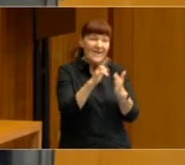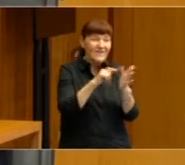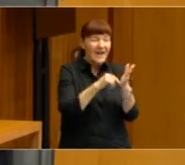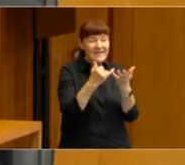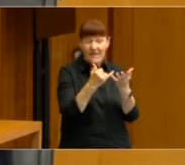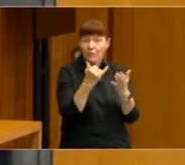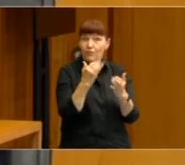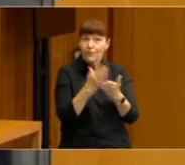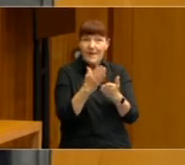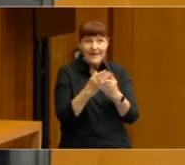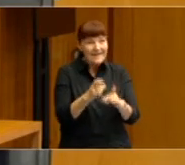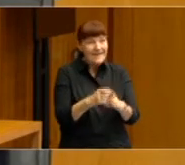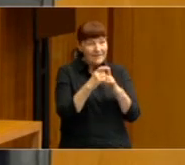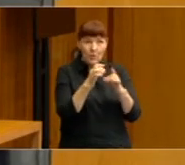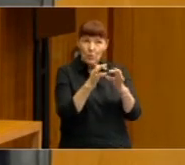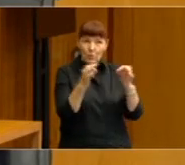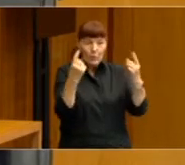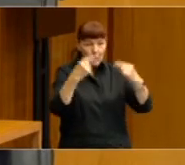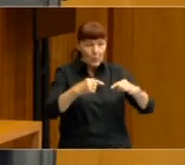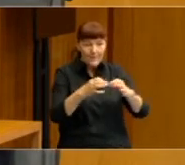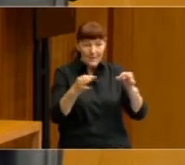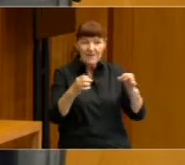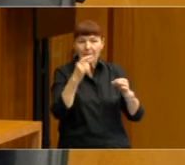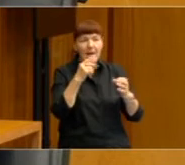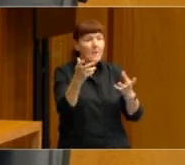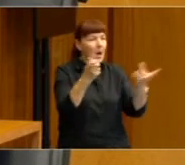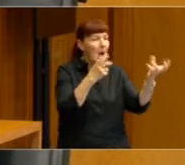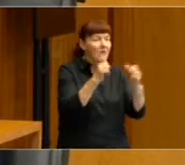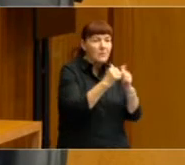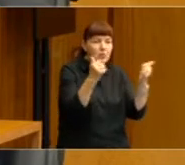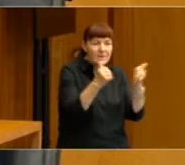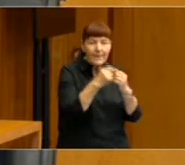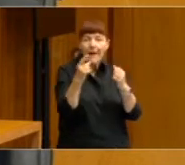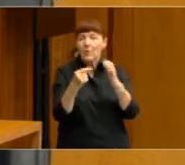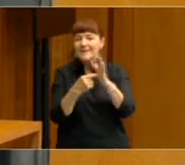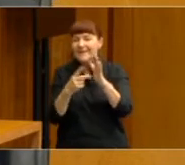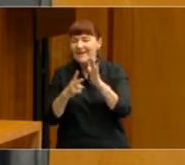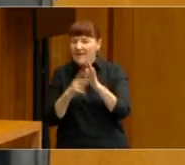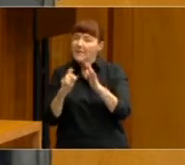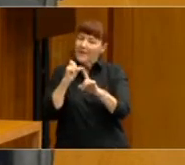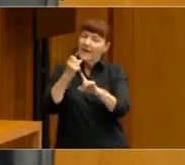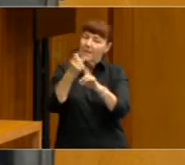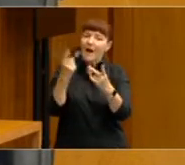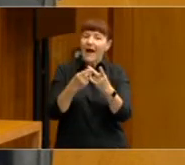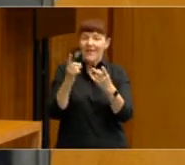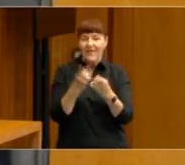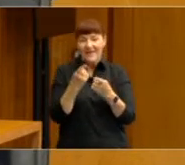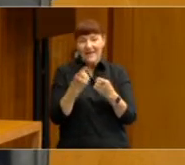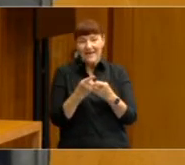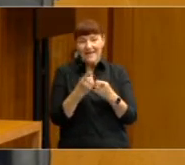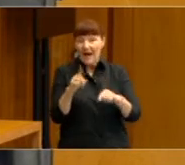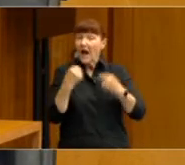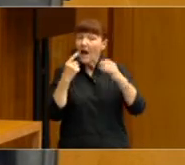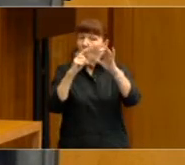People pick things up from the mass media and so on, but they also are affected by other things. The sort of surveys that we